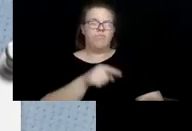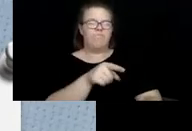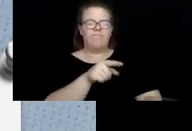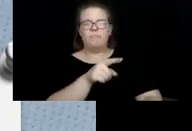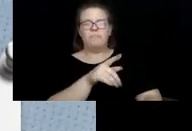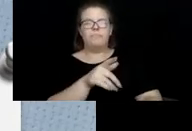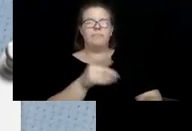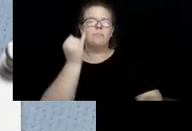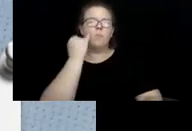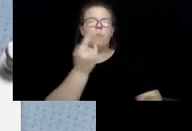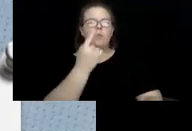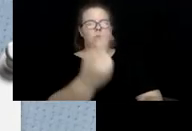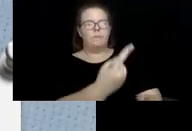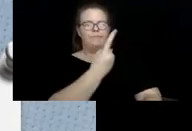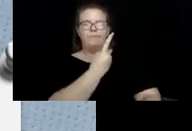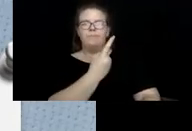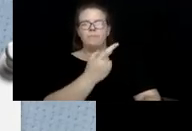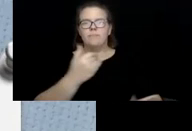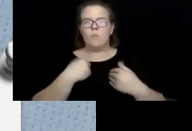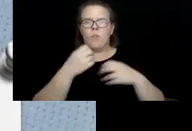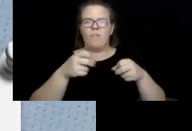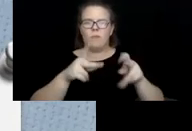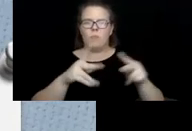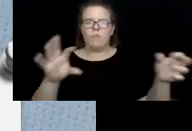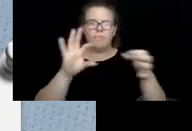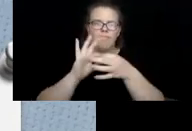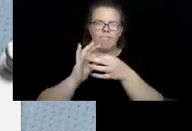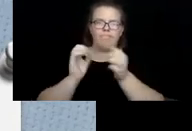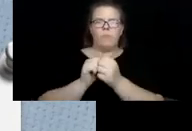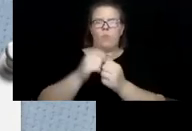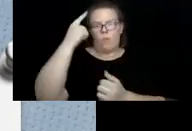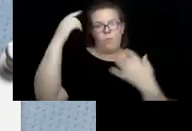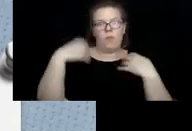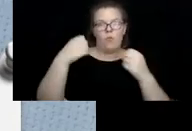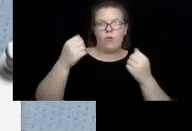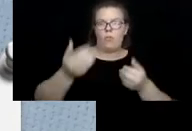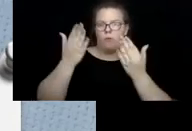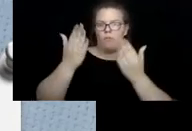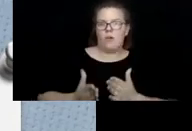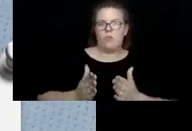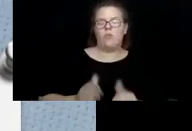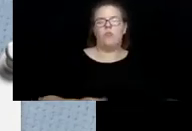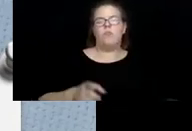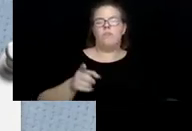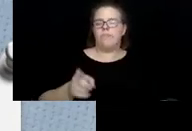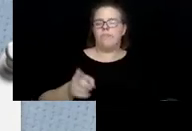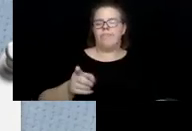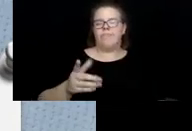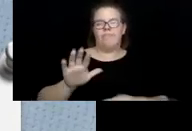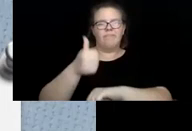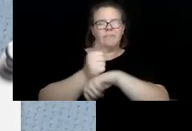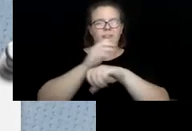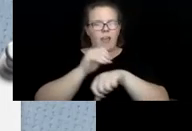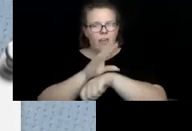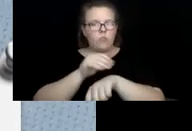we have the opportunity to connect with our mental health providers and get the counseling that they need.